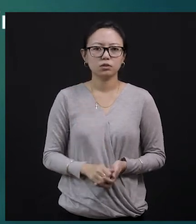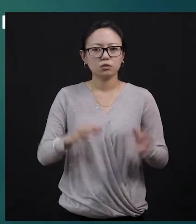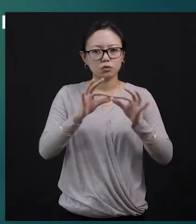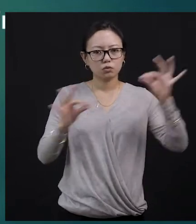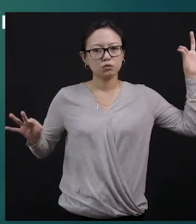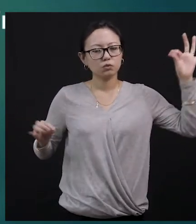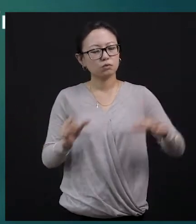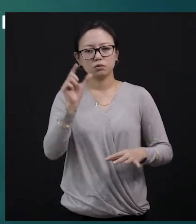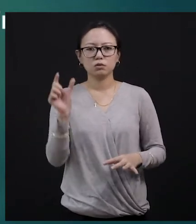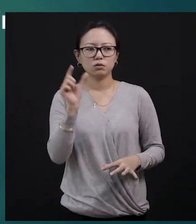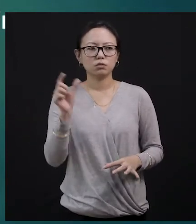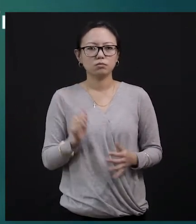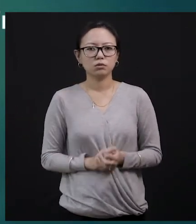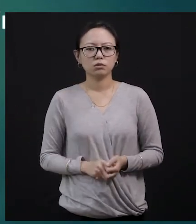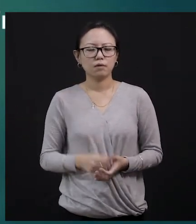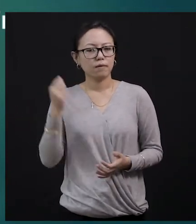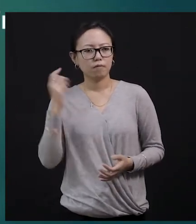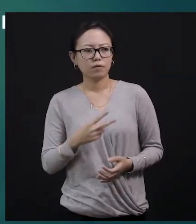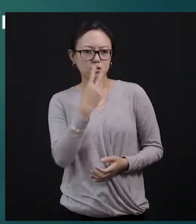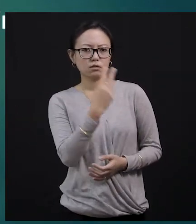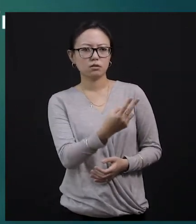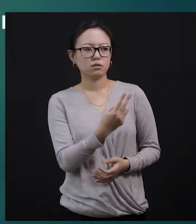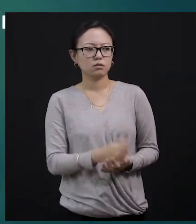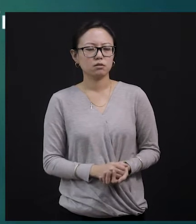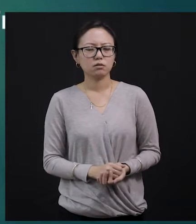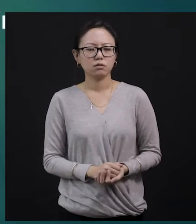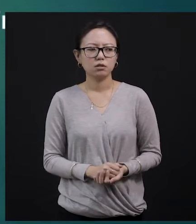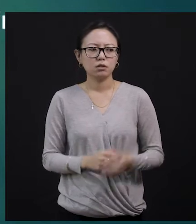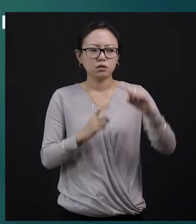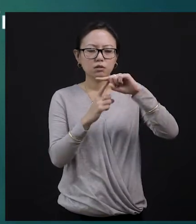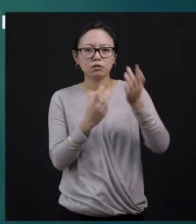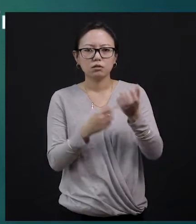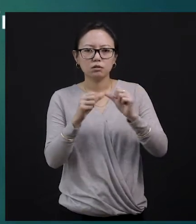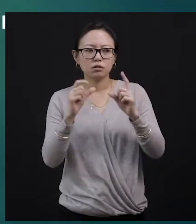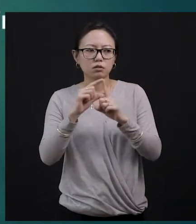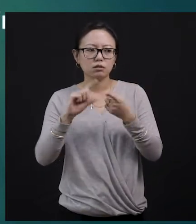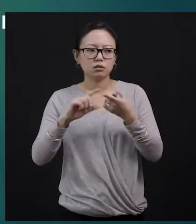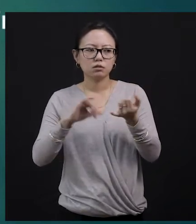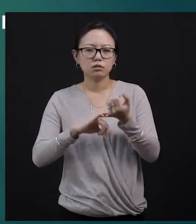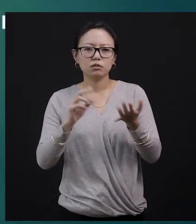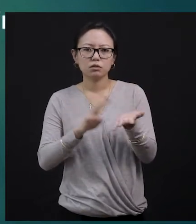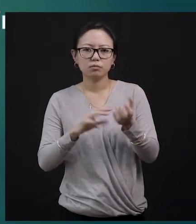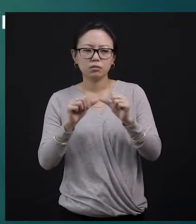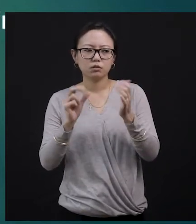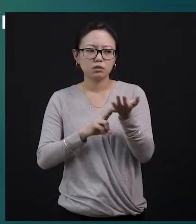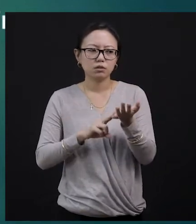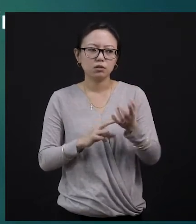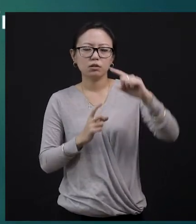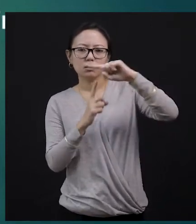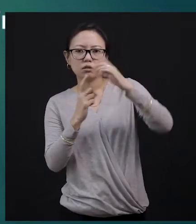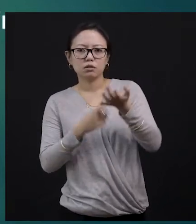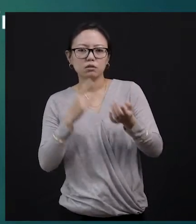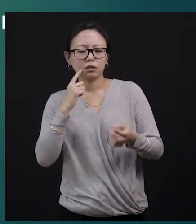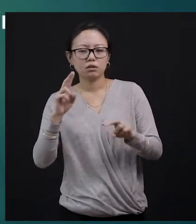gone through this. I want you to quickly look at it again. The three words are tradesman, trifle, and it. I'm going to give you